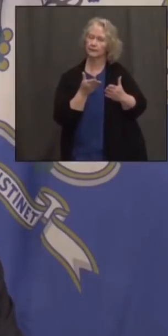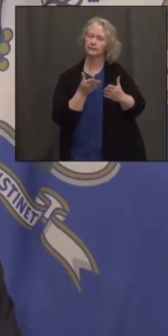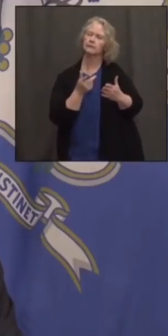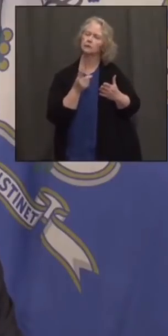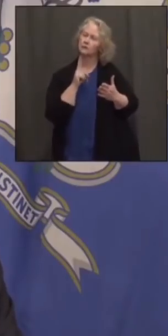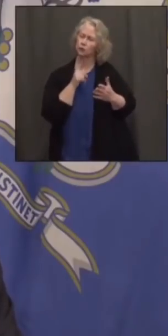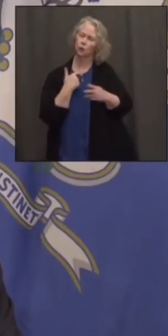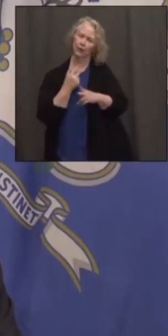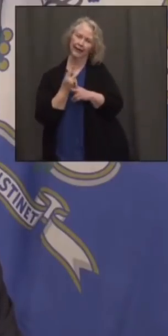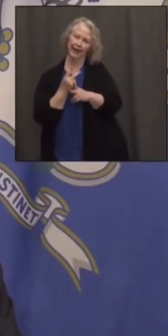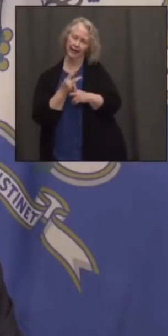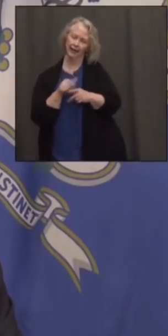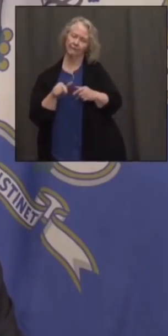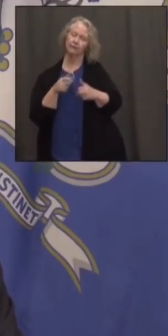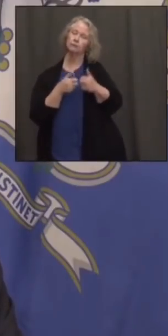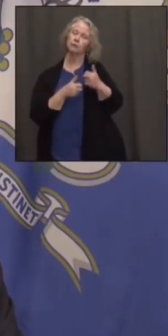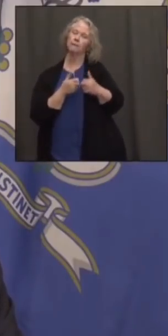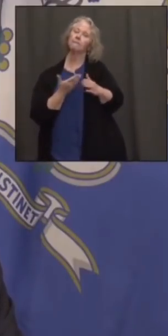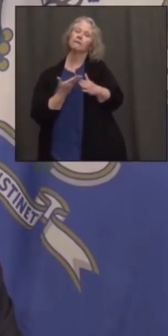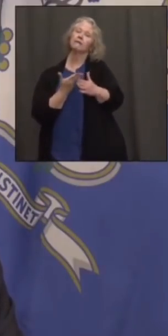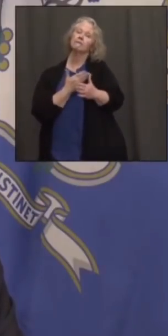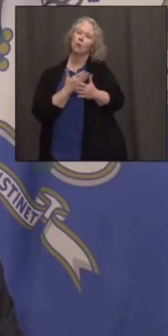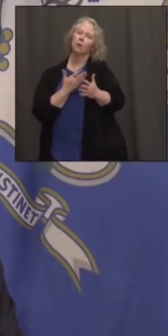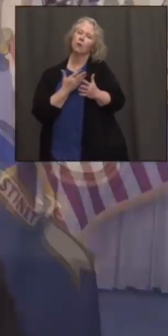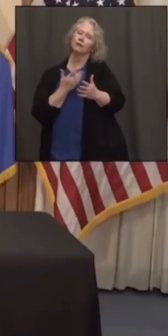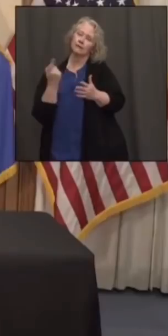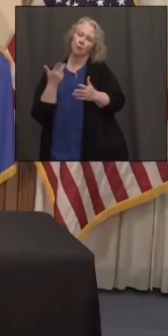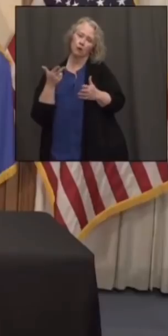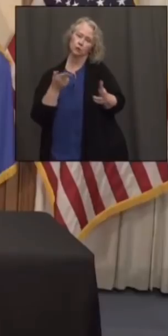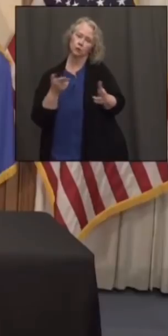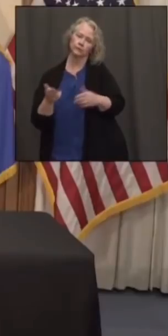take care of these issues before they become a gun shooting.